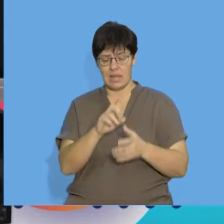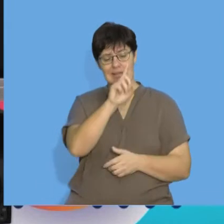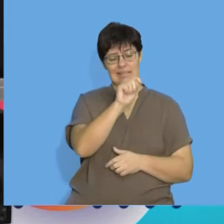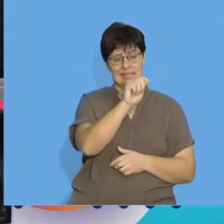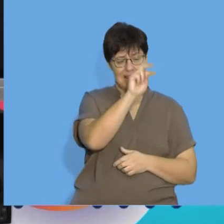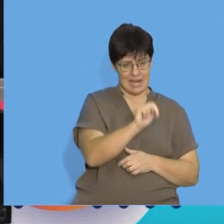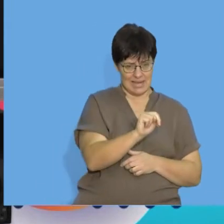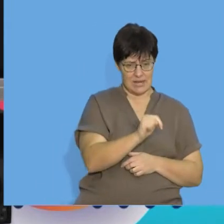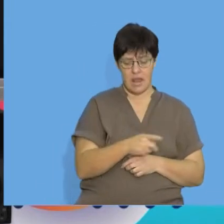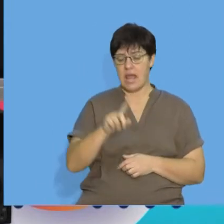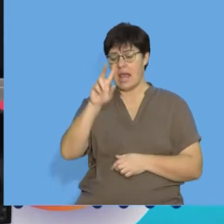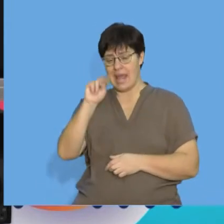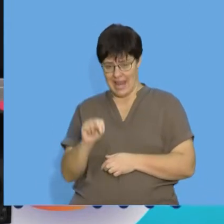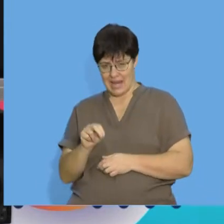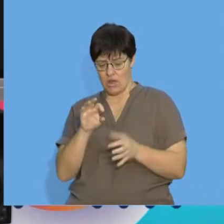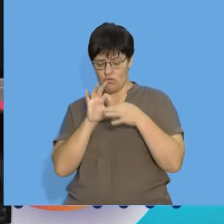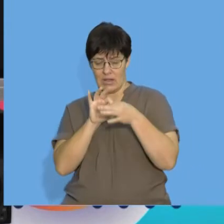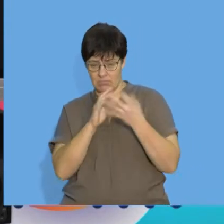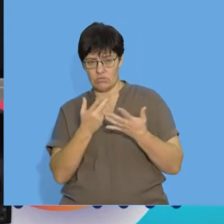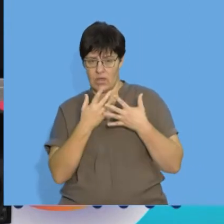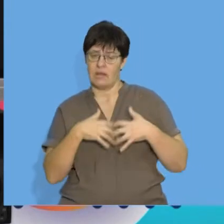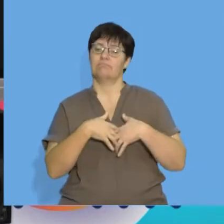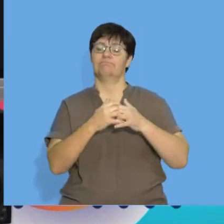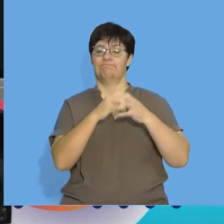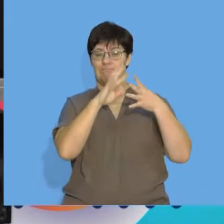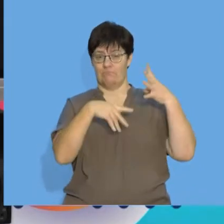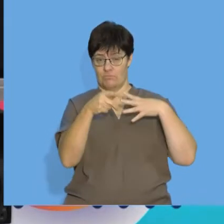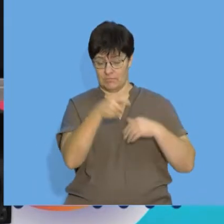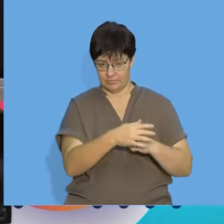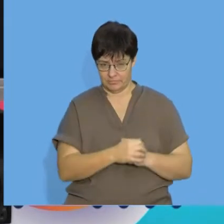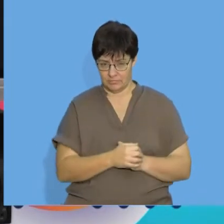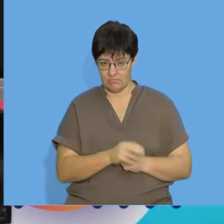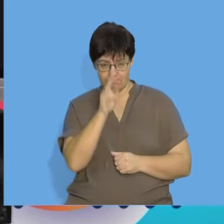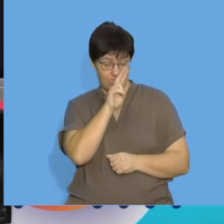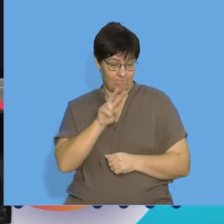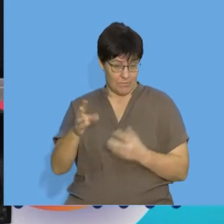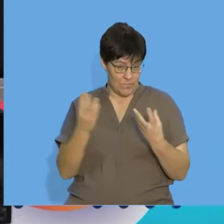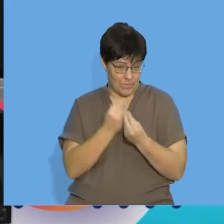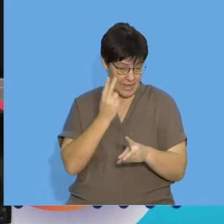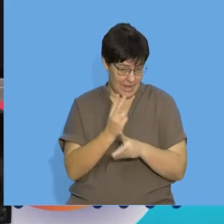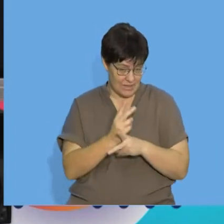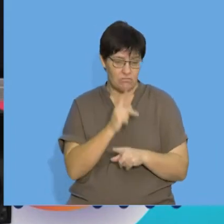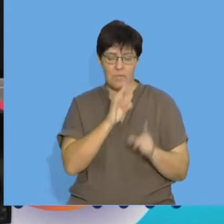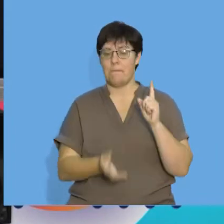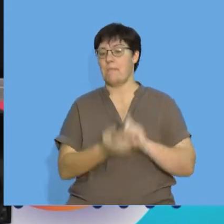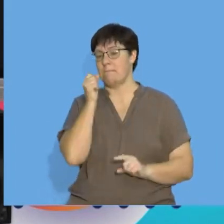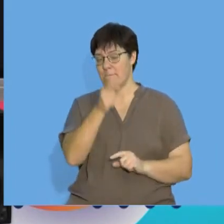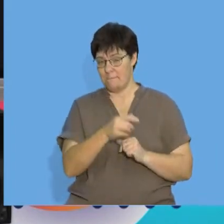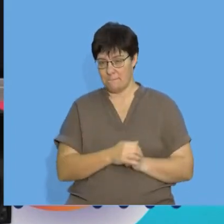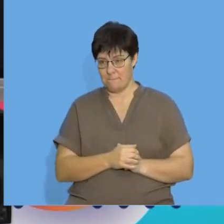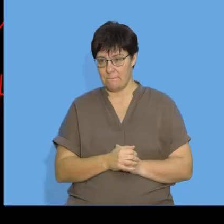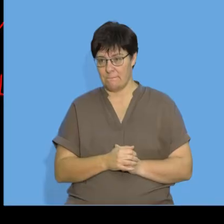TN and N, so we can have a general term for the sequence. Please turn your eyes to the board with me again, as we find it.